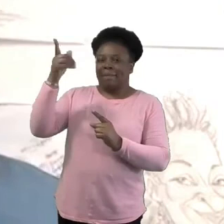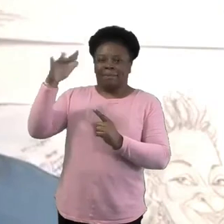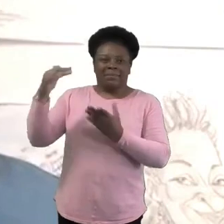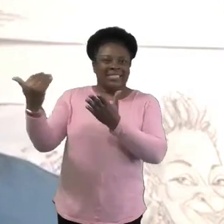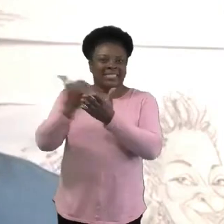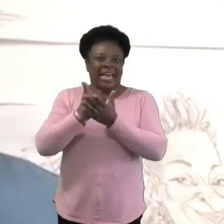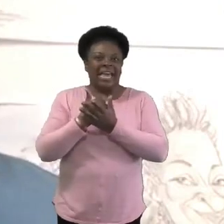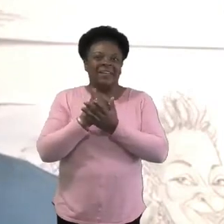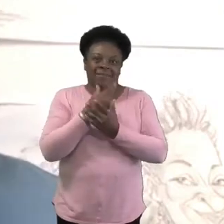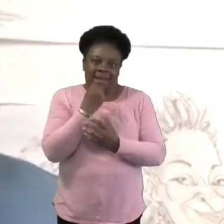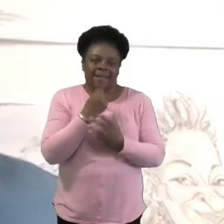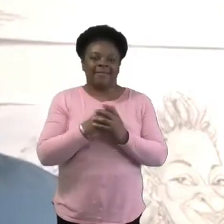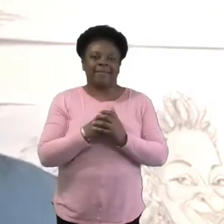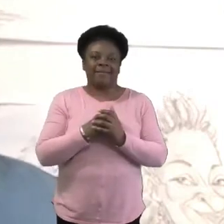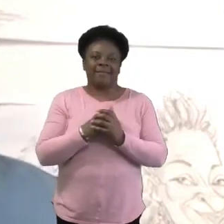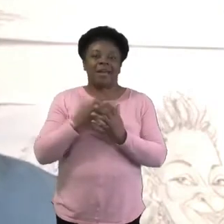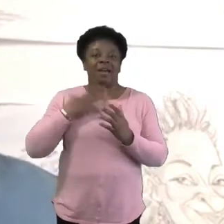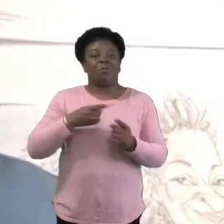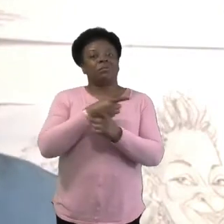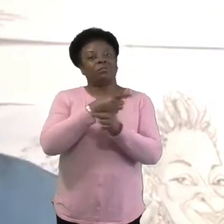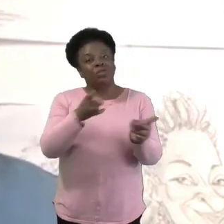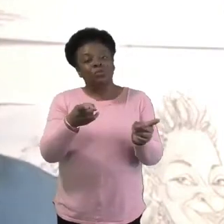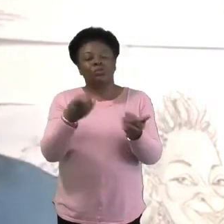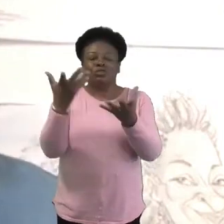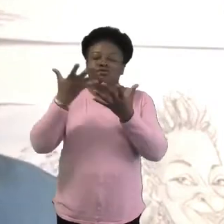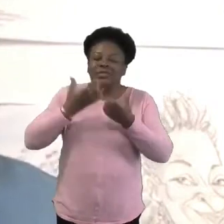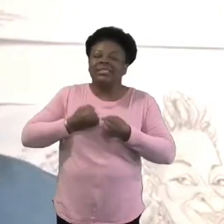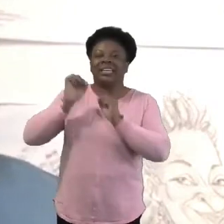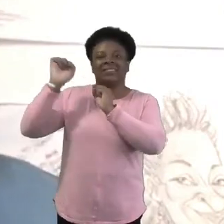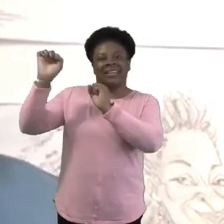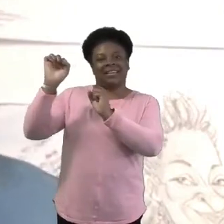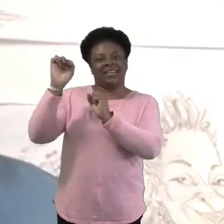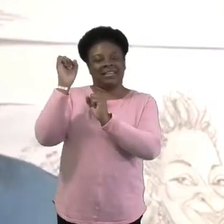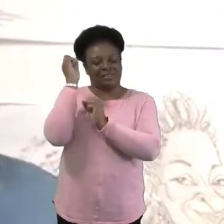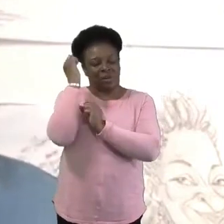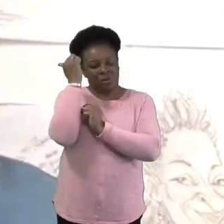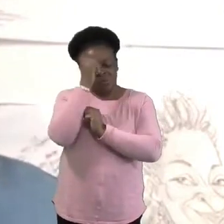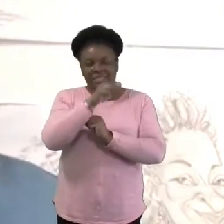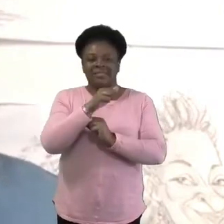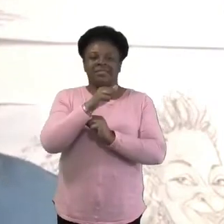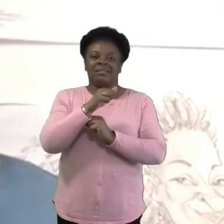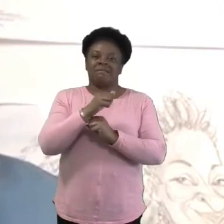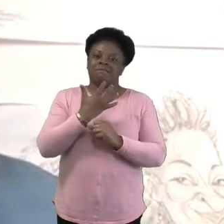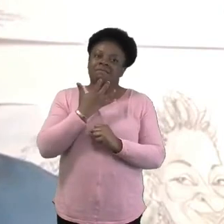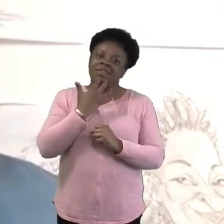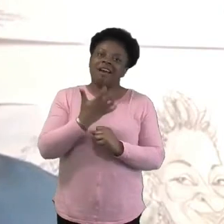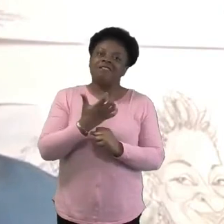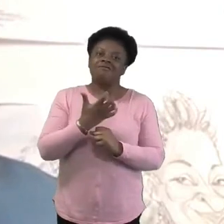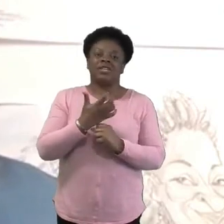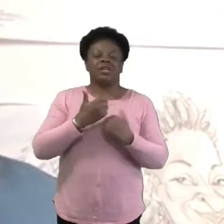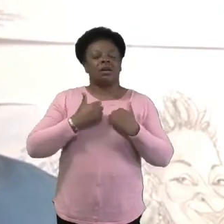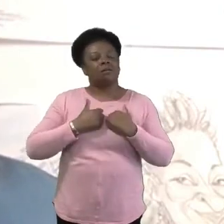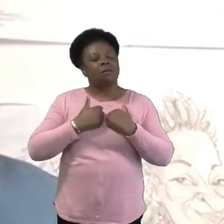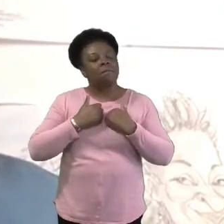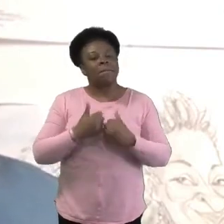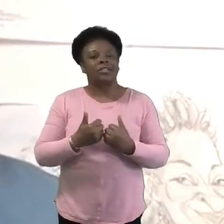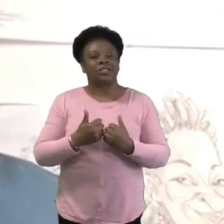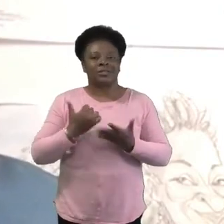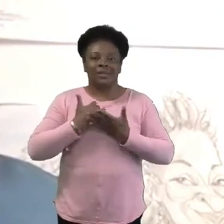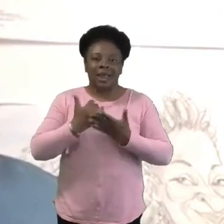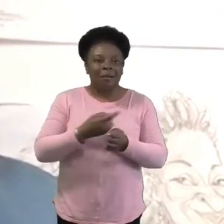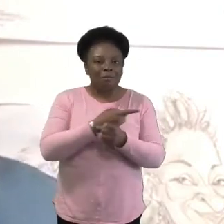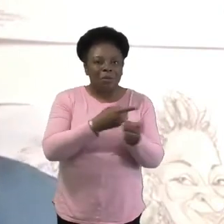be given all the wisdom, courage, and compassion that is needed to lead